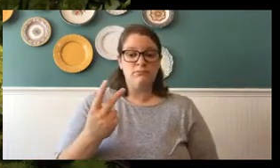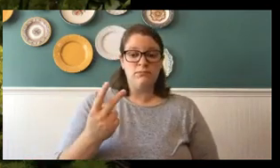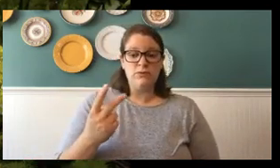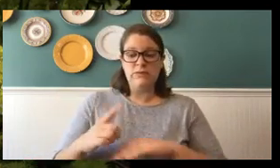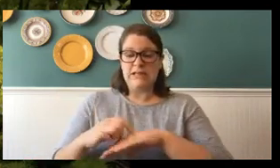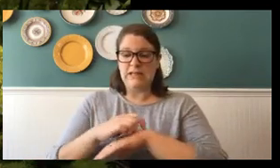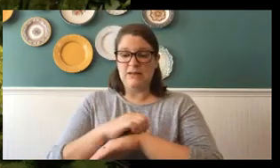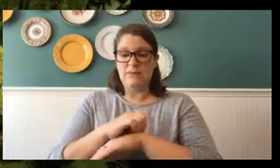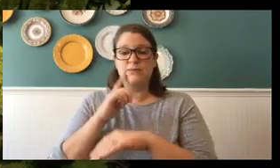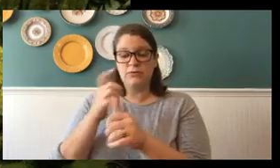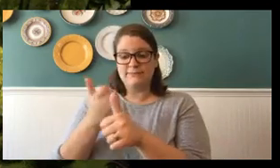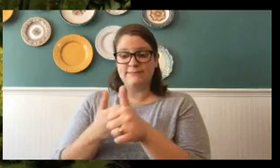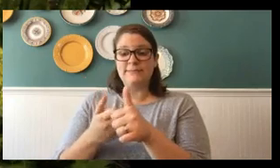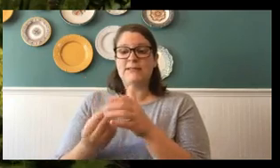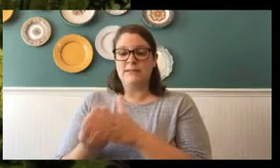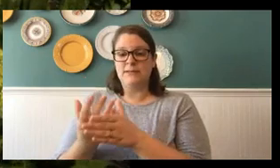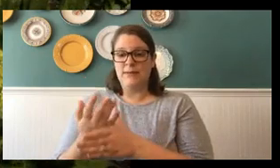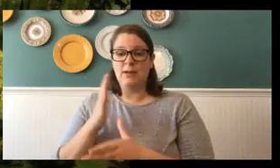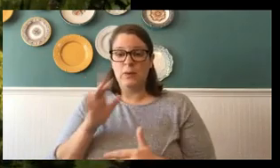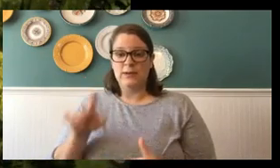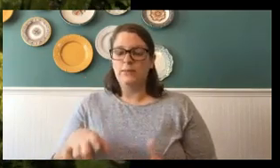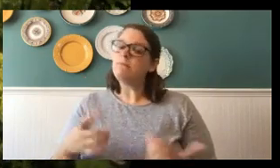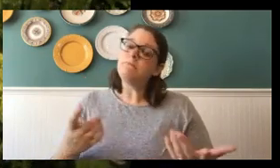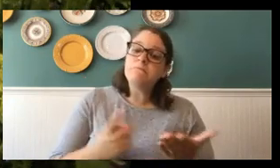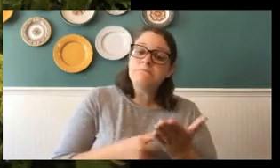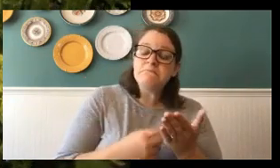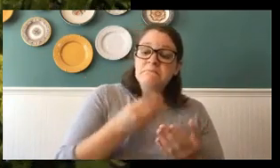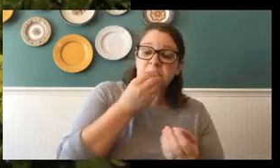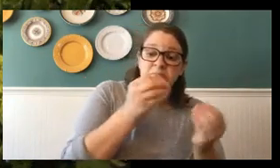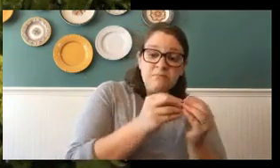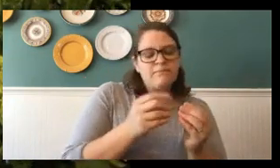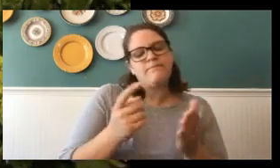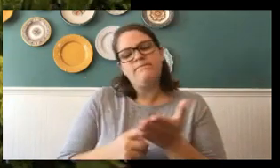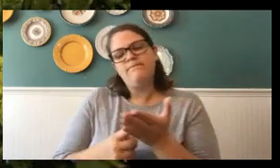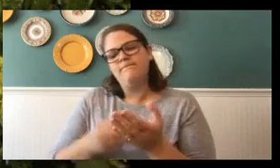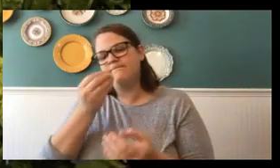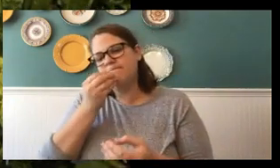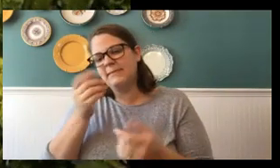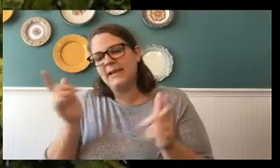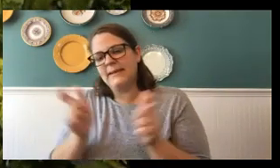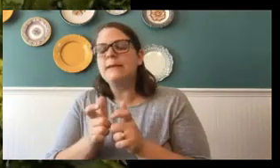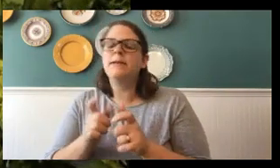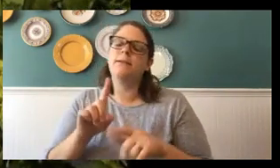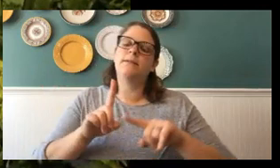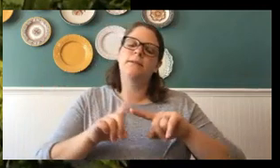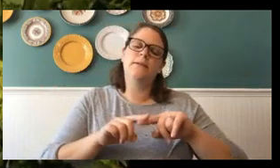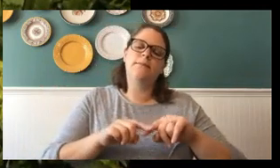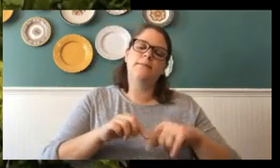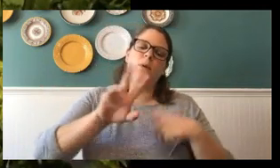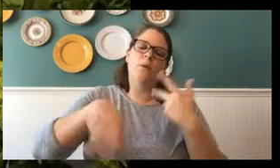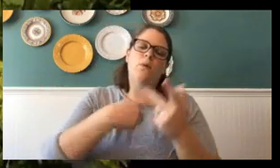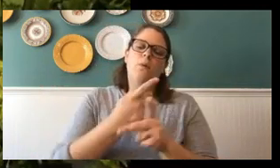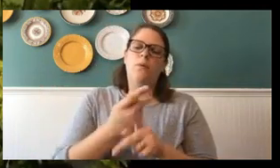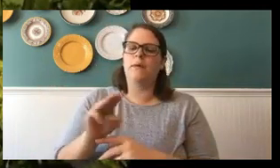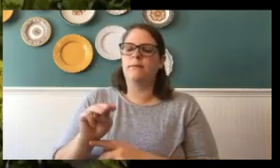that they're going to need. Sometimes they eat more. Sometimes they eat less. Again, it's very dependent upon what kind of milkweed